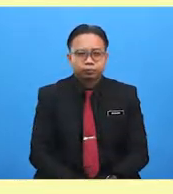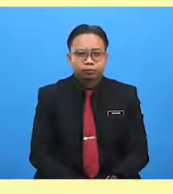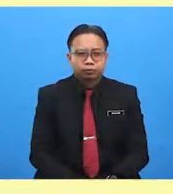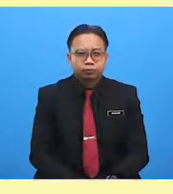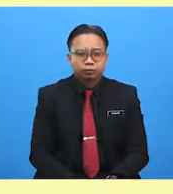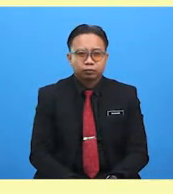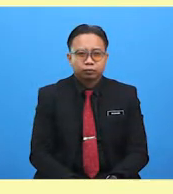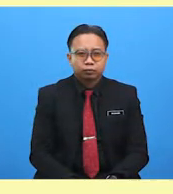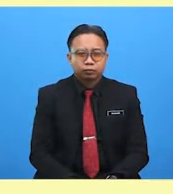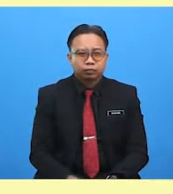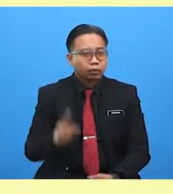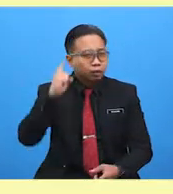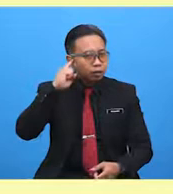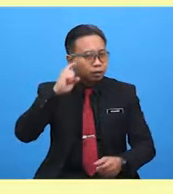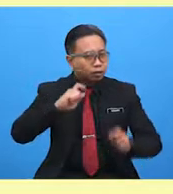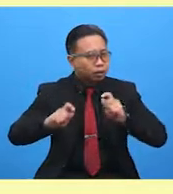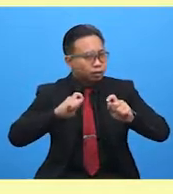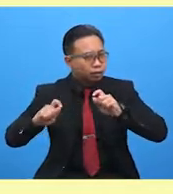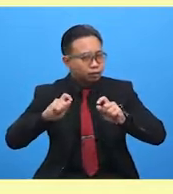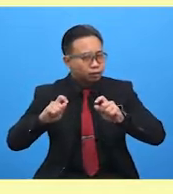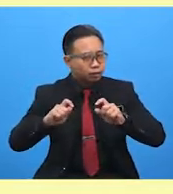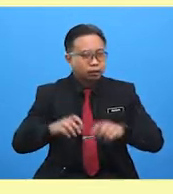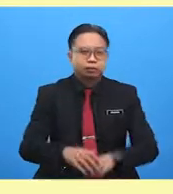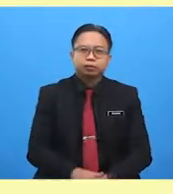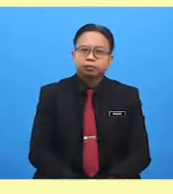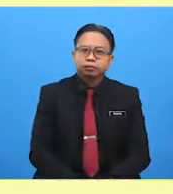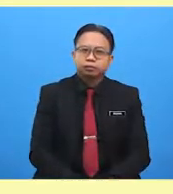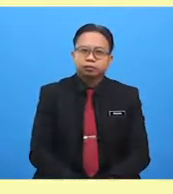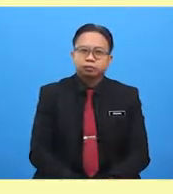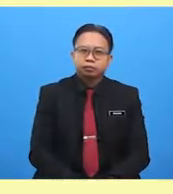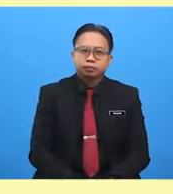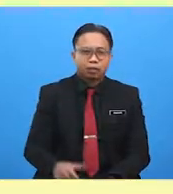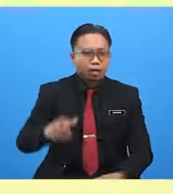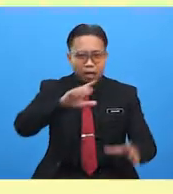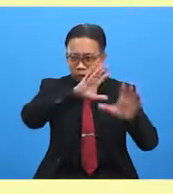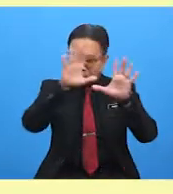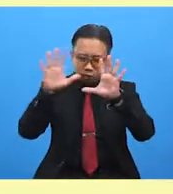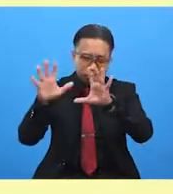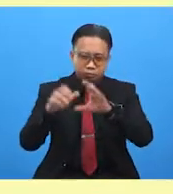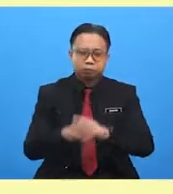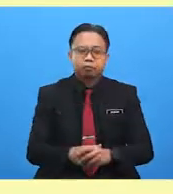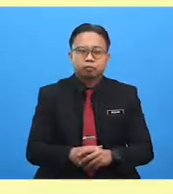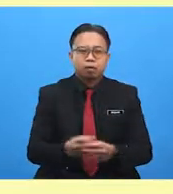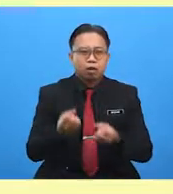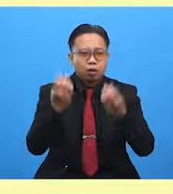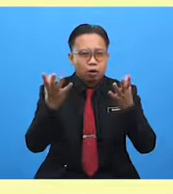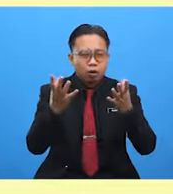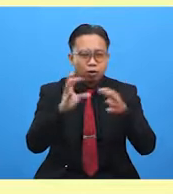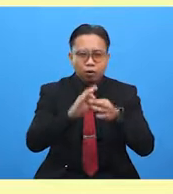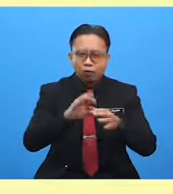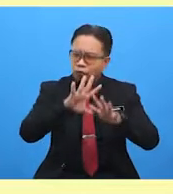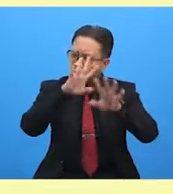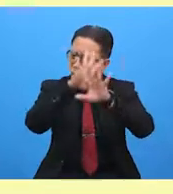Thunder and lightning. There's a thunder song. There's a lot of lightning.